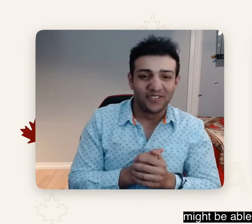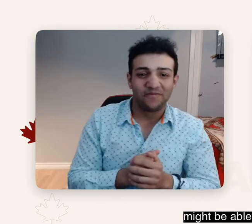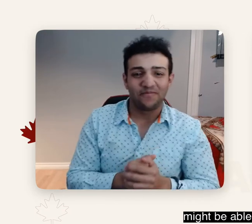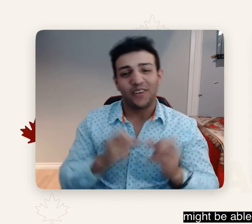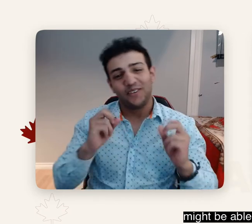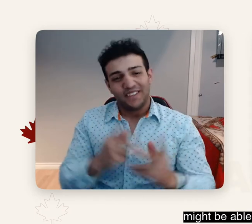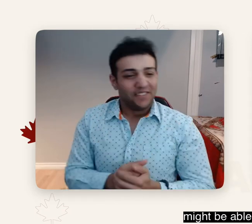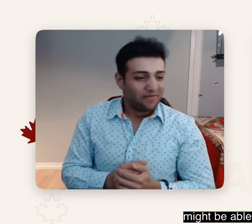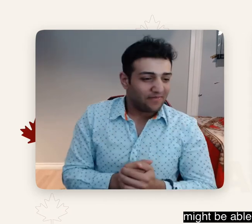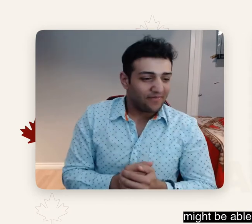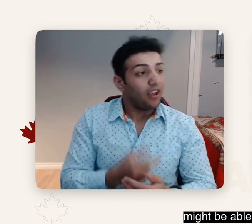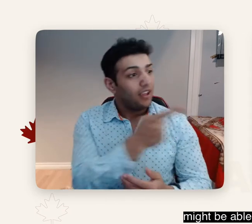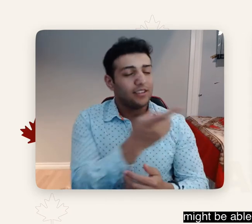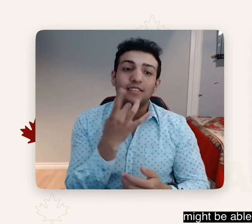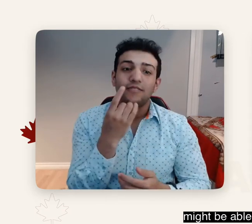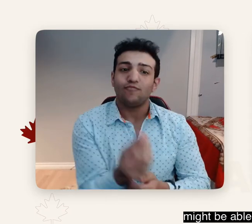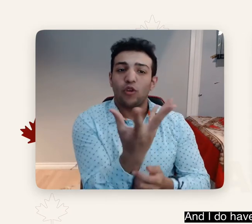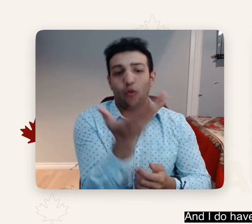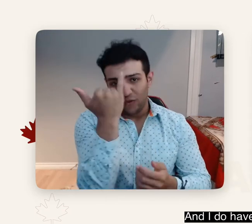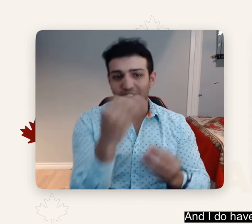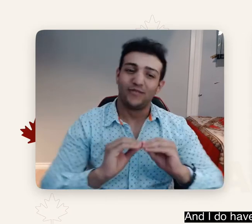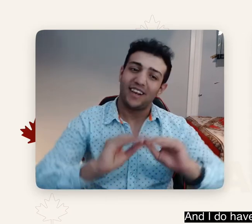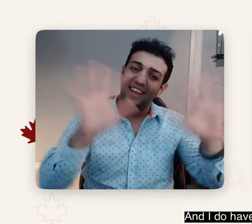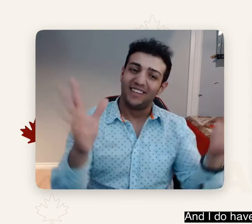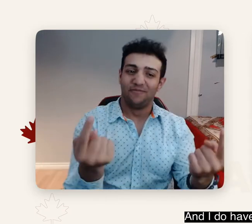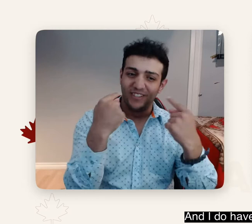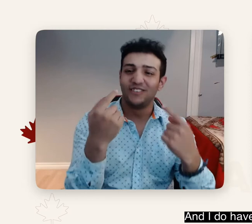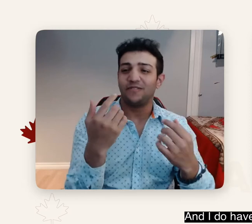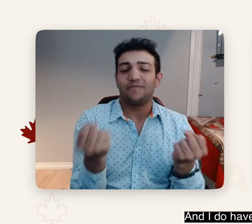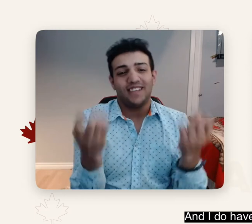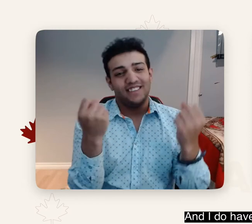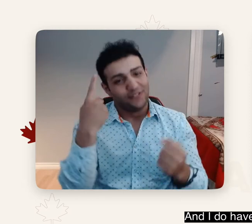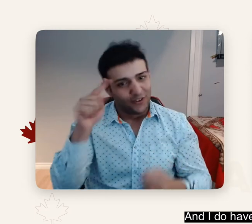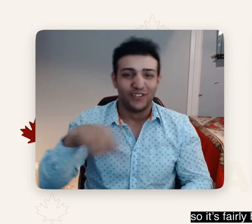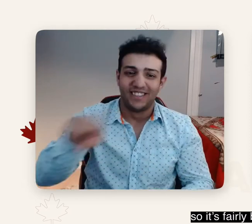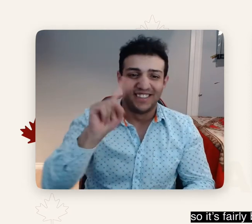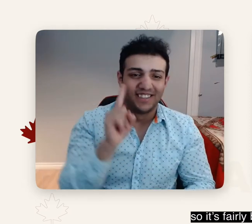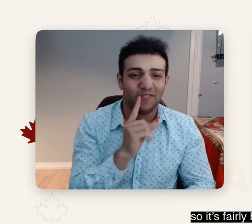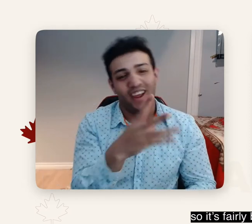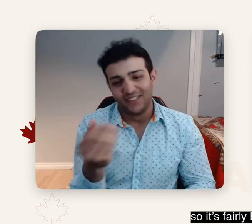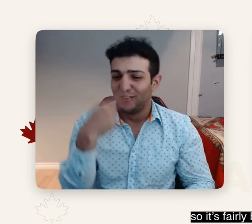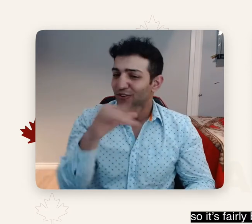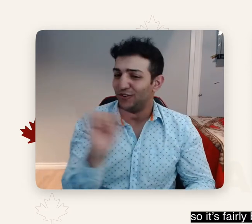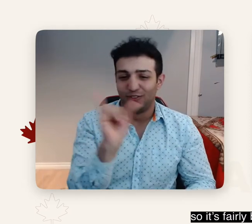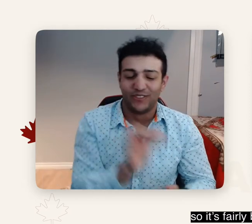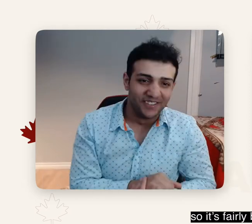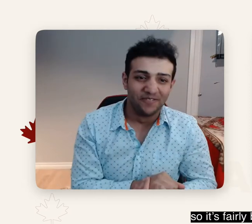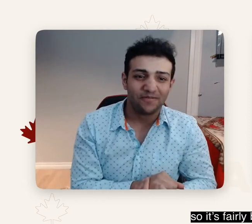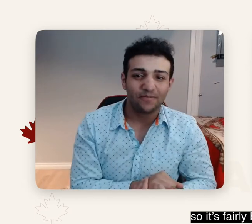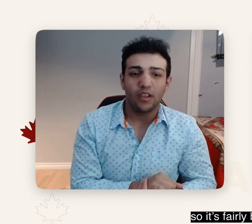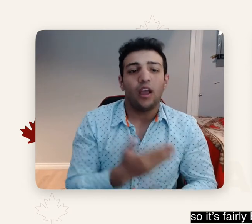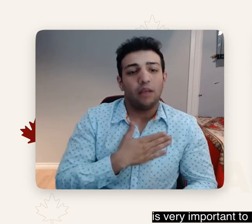you might be able to see the foot of them there. And, uh, I do have lights in the room, so it's fairly bright and